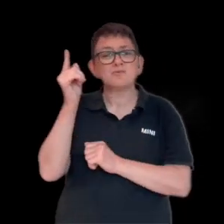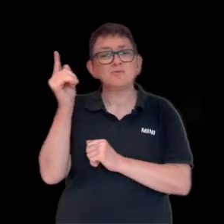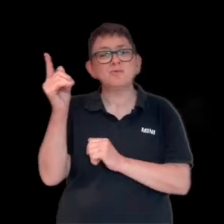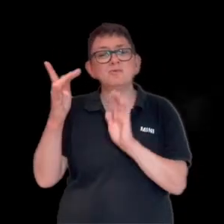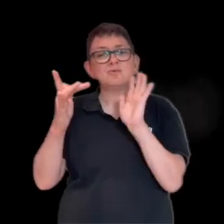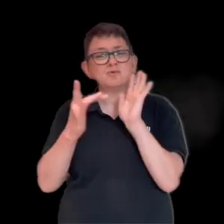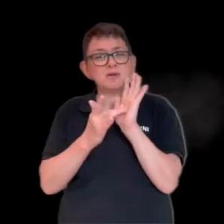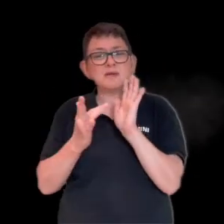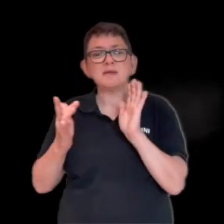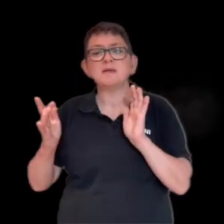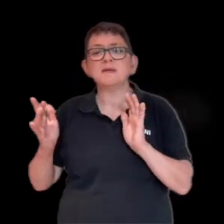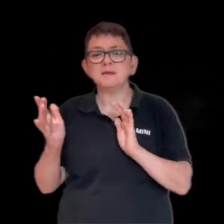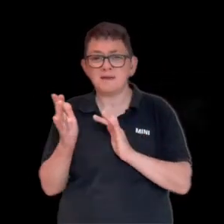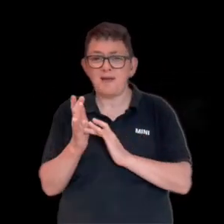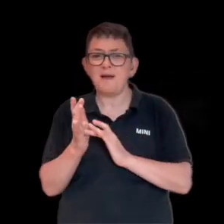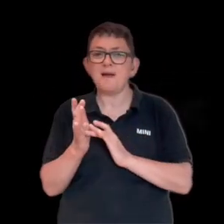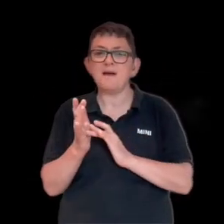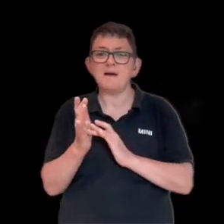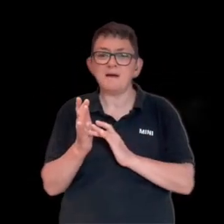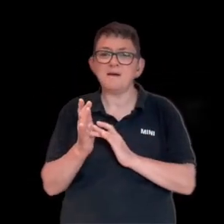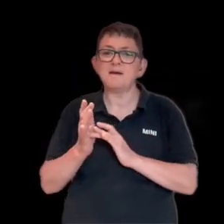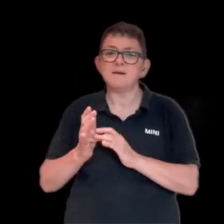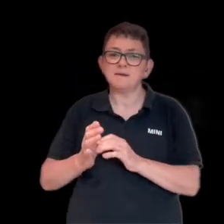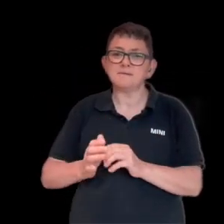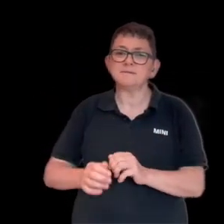about you, Jesus.